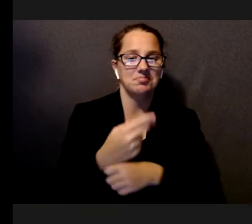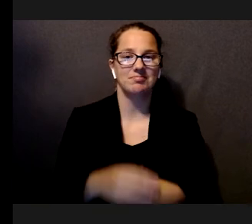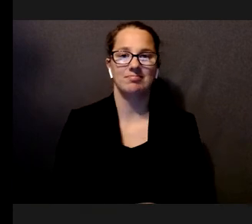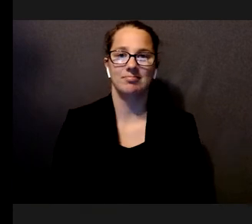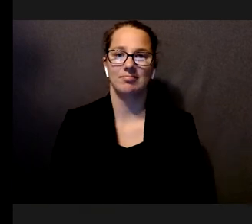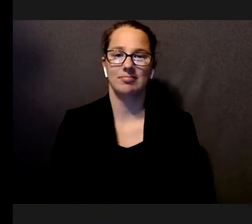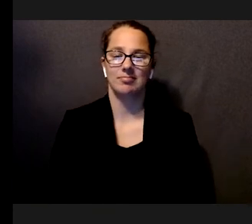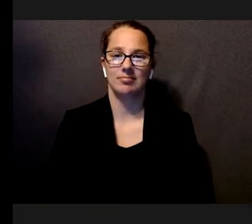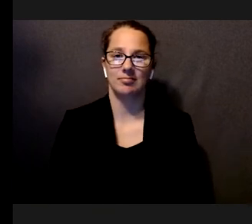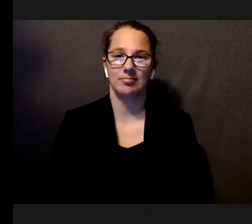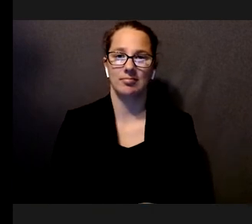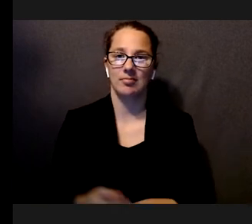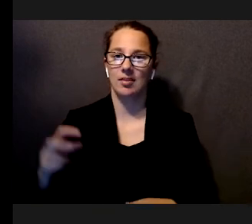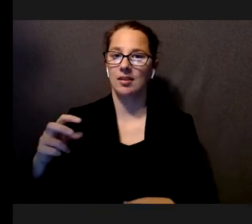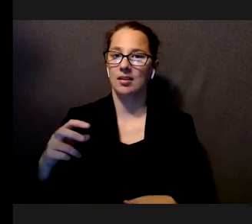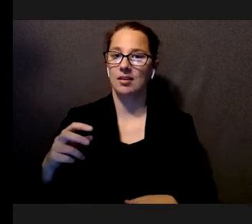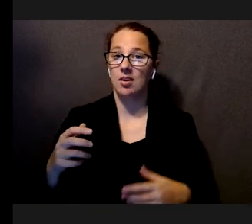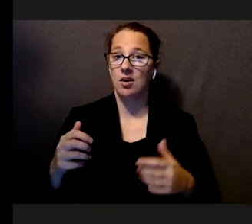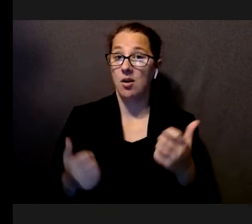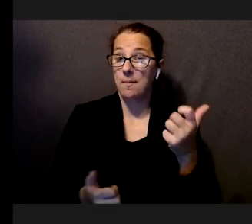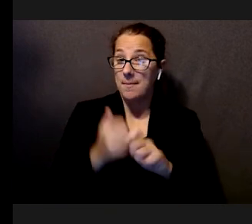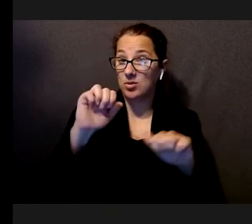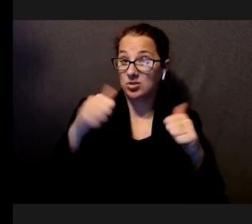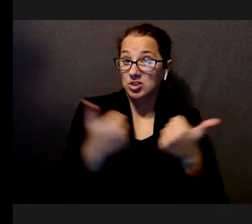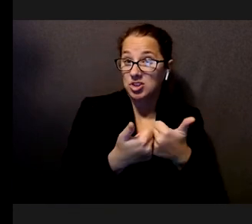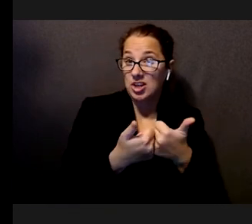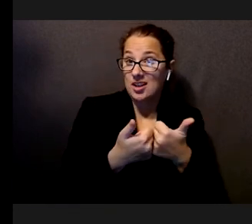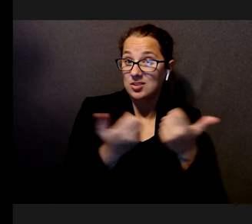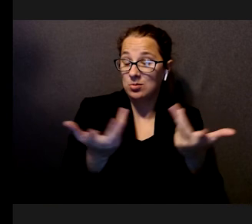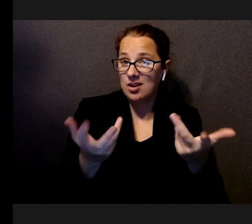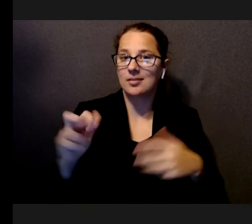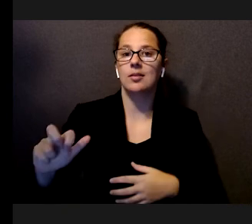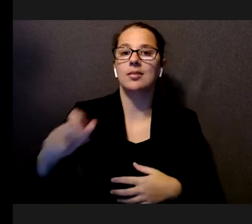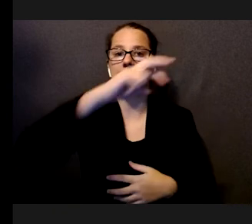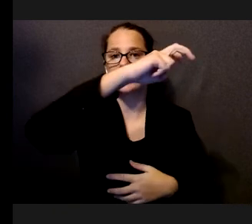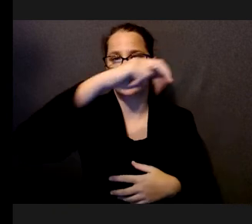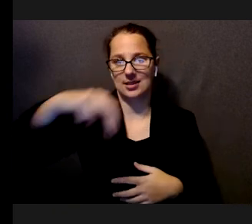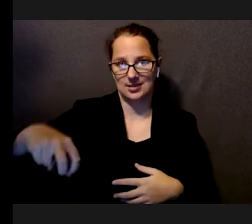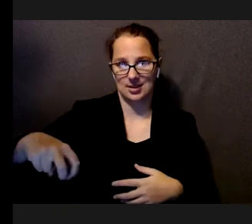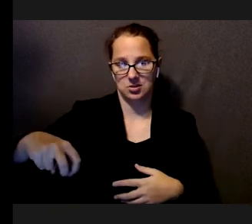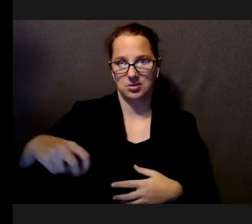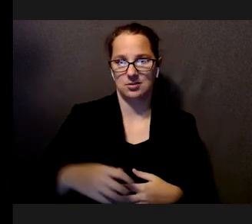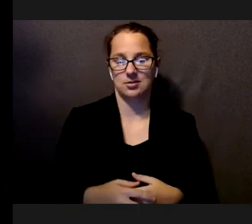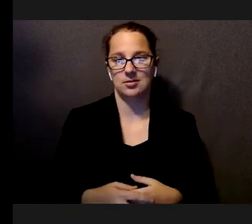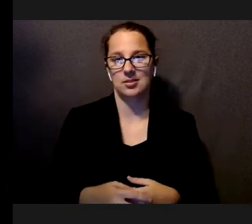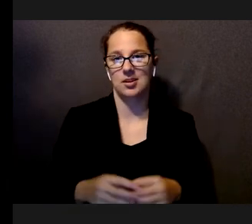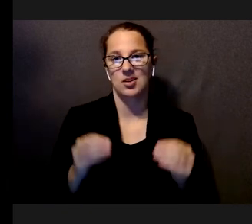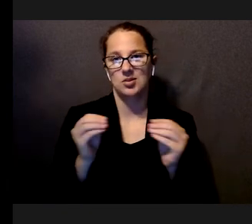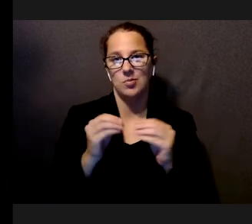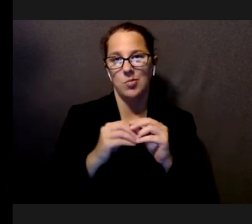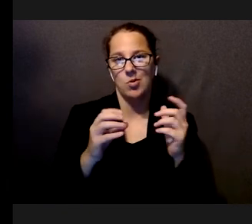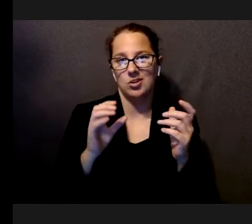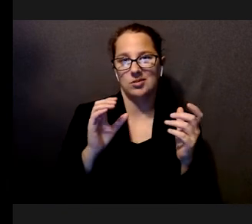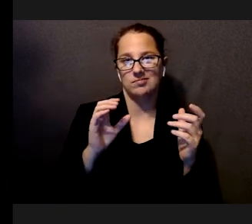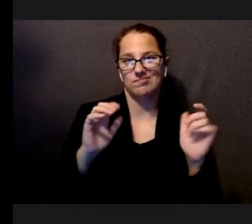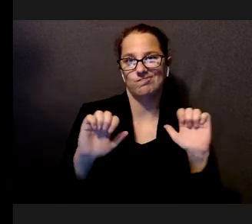walking up and down stairs was the most challenging of the subtasks that participants encountered. So, in other words, more challenging than walking up,